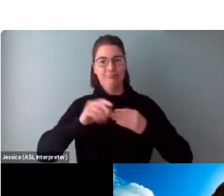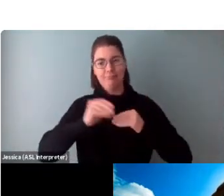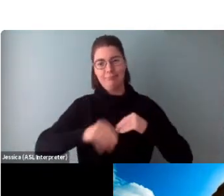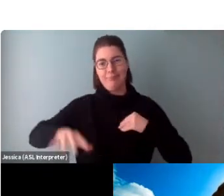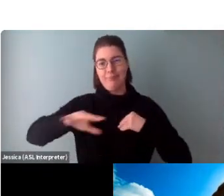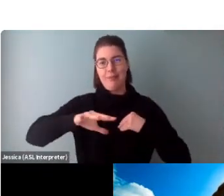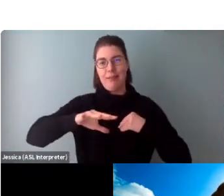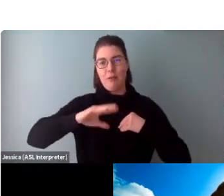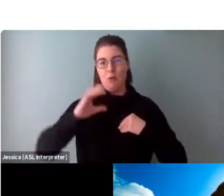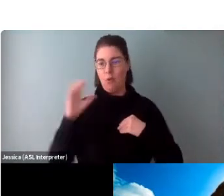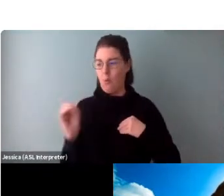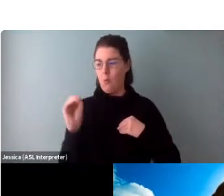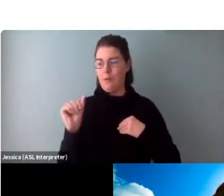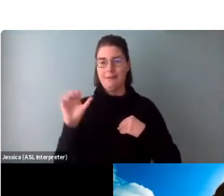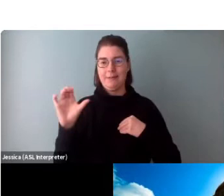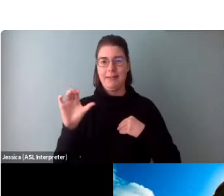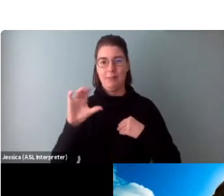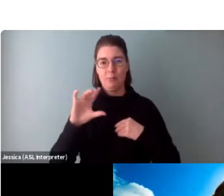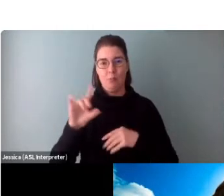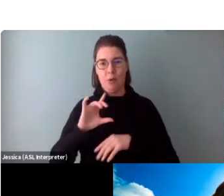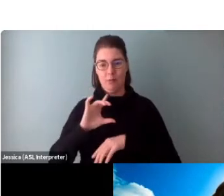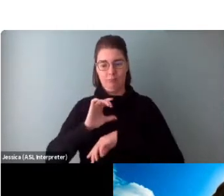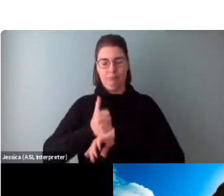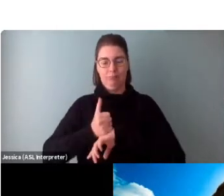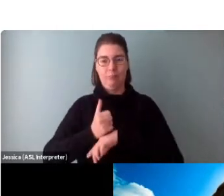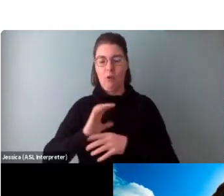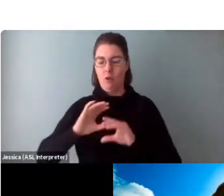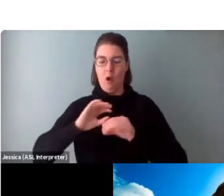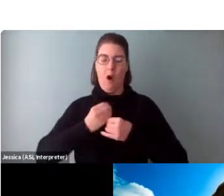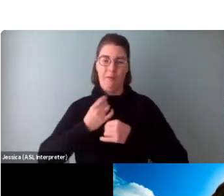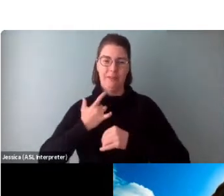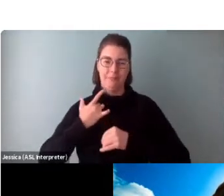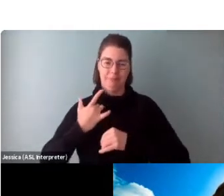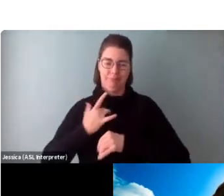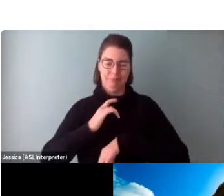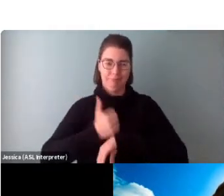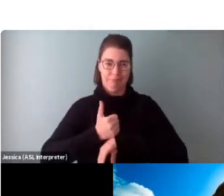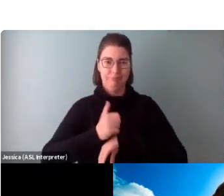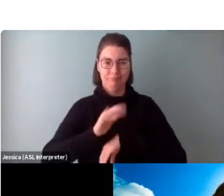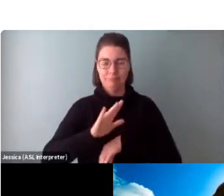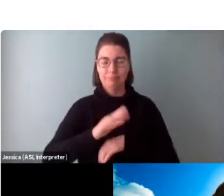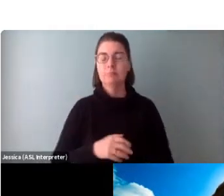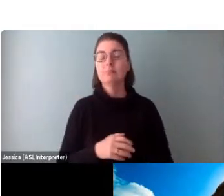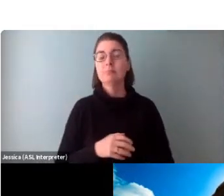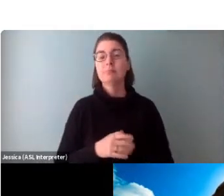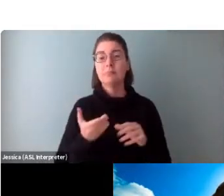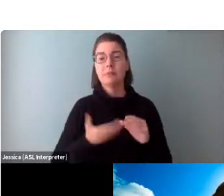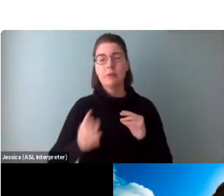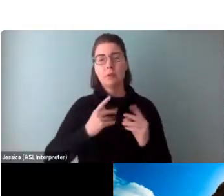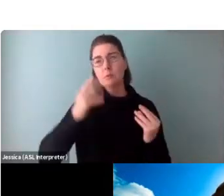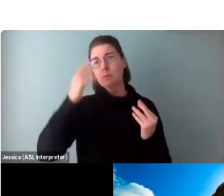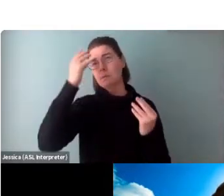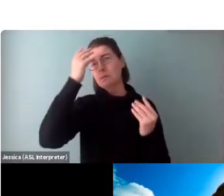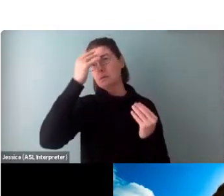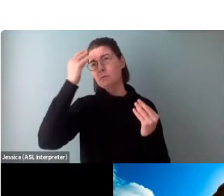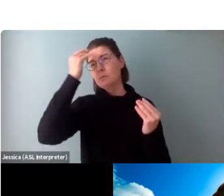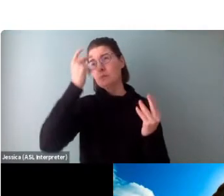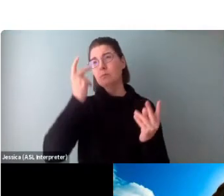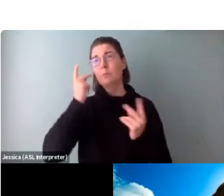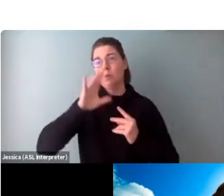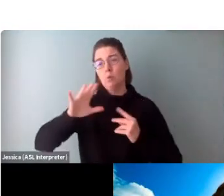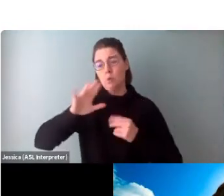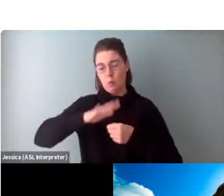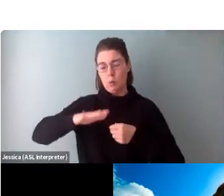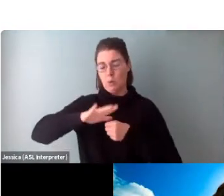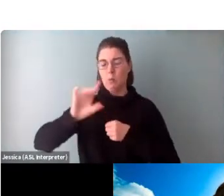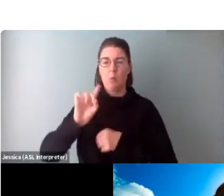land on which the Ontario Arts Council's main office is located. I invite you to reflect on your own location in